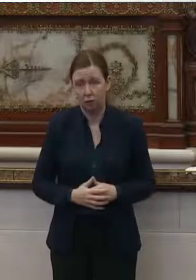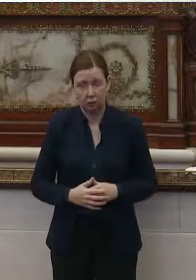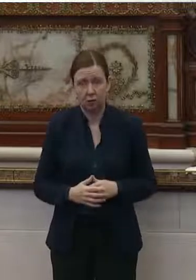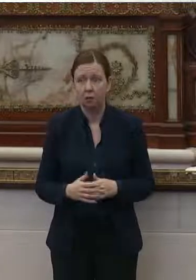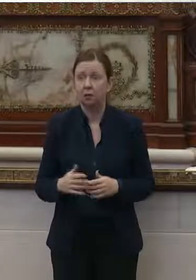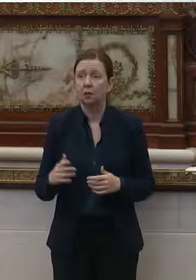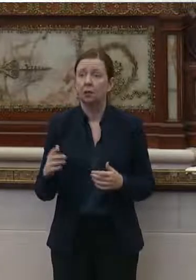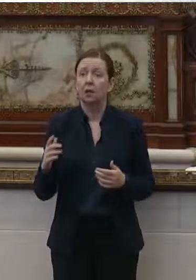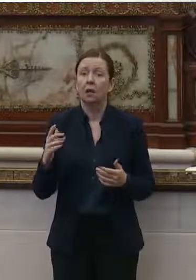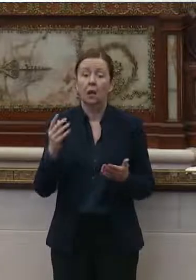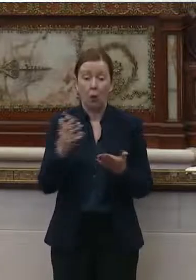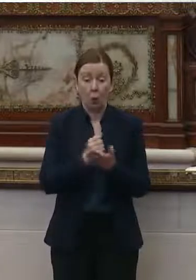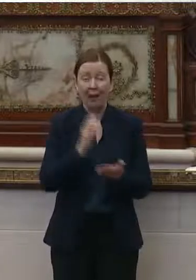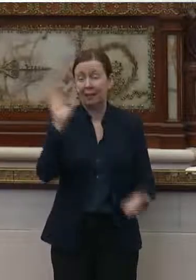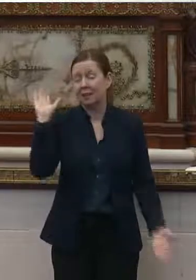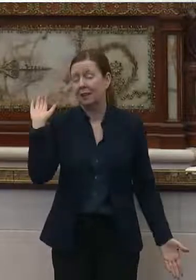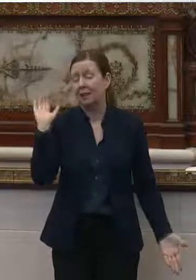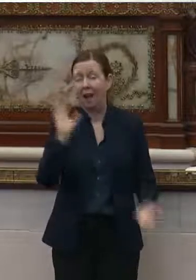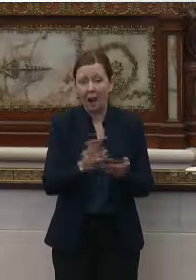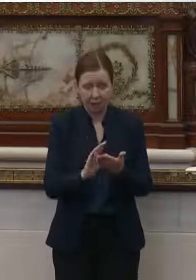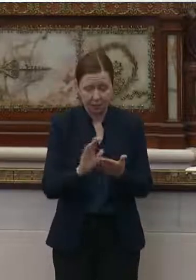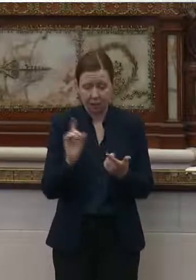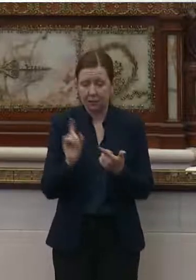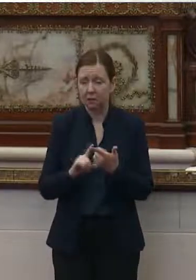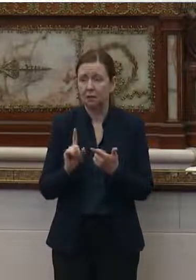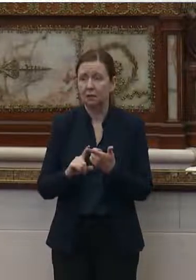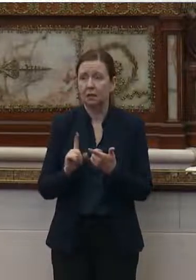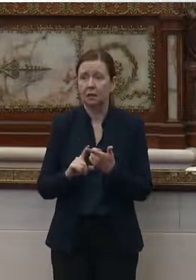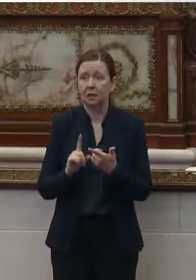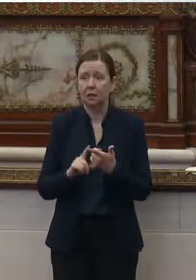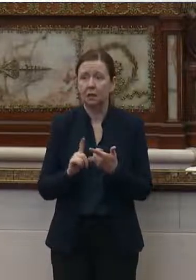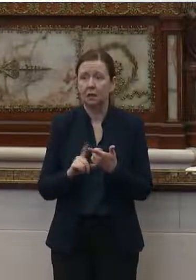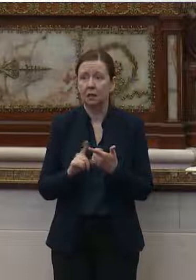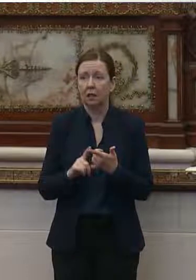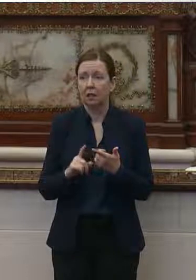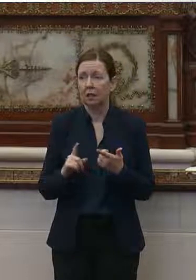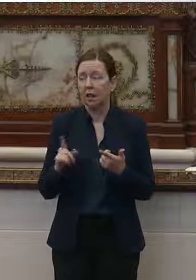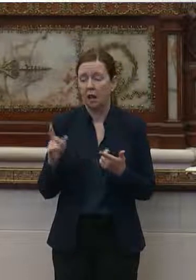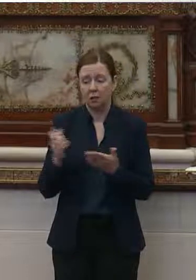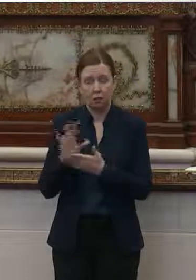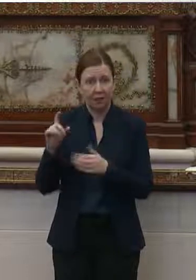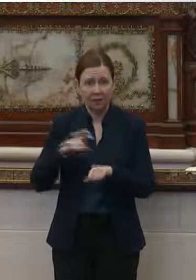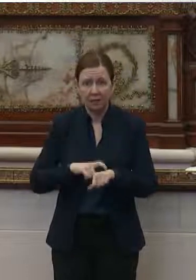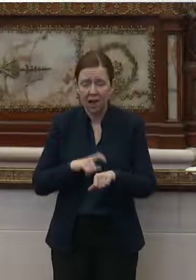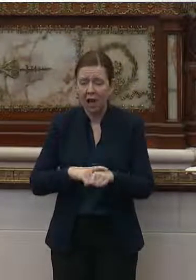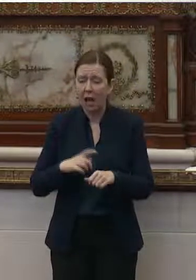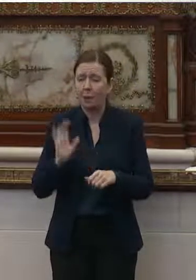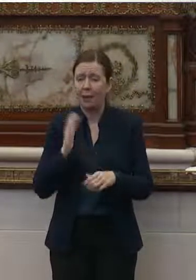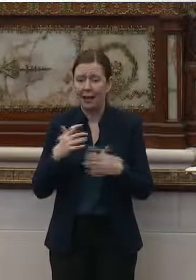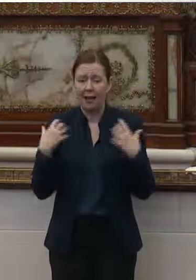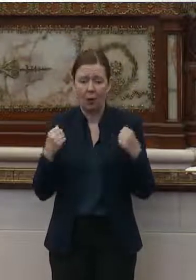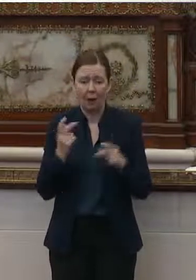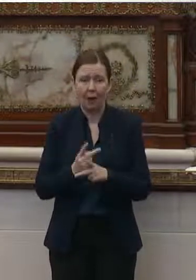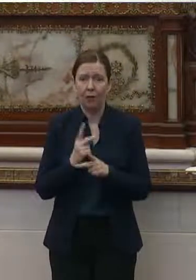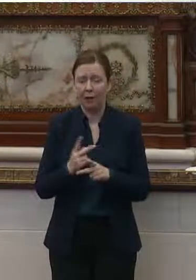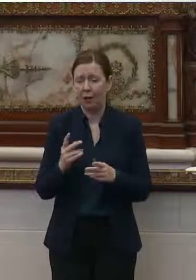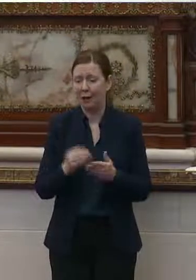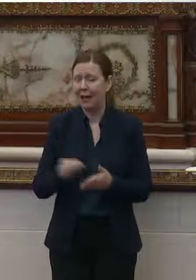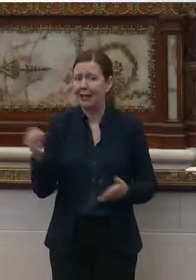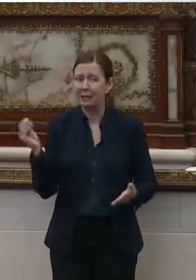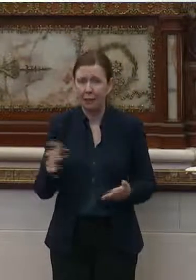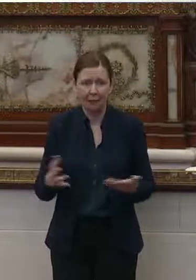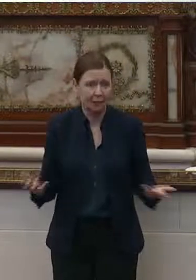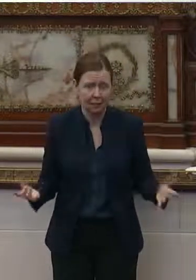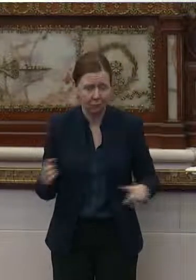cut our wages to the bone, took away our vacation time and made our healthcare too expensive for